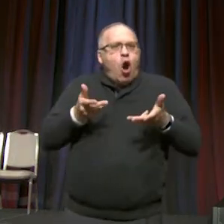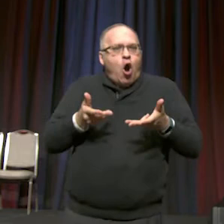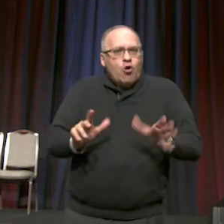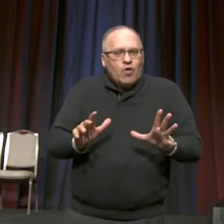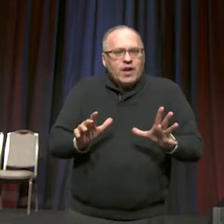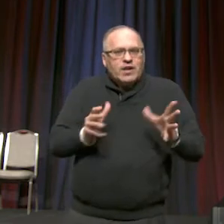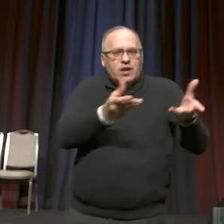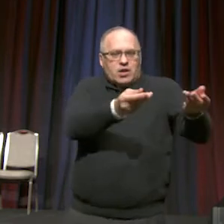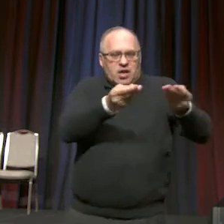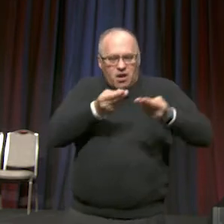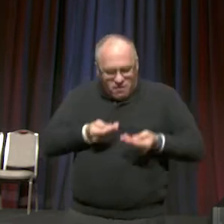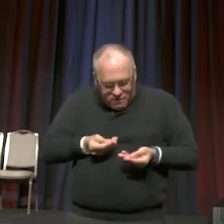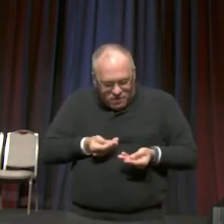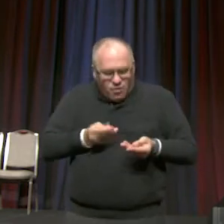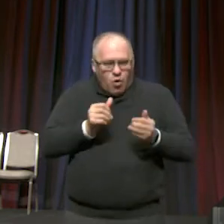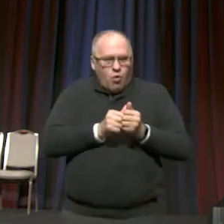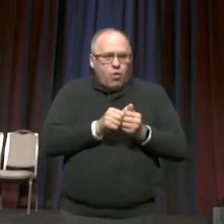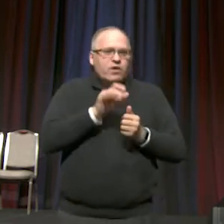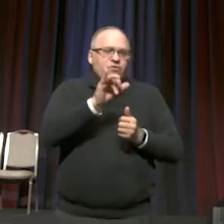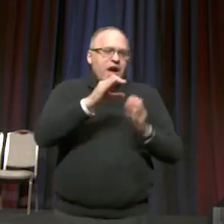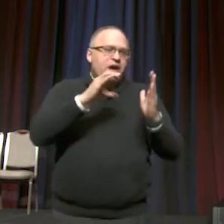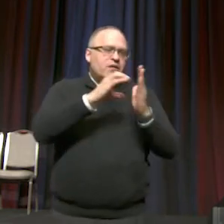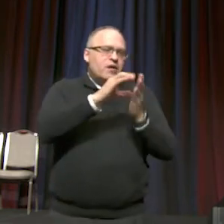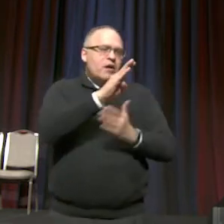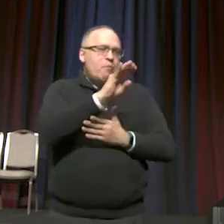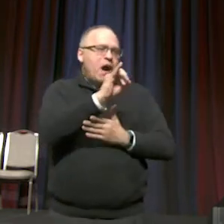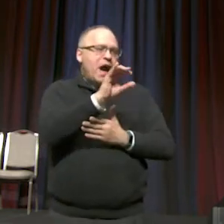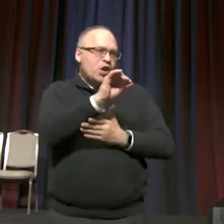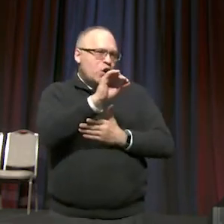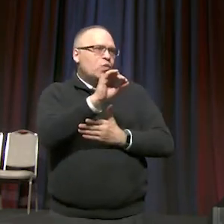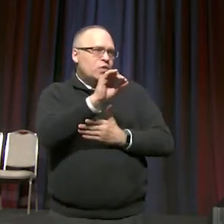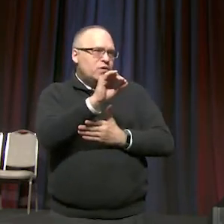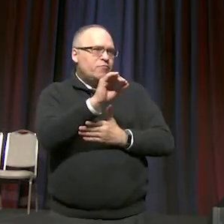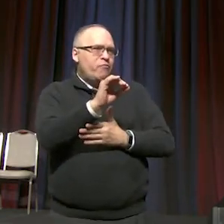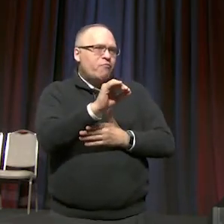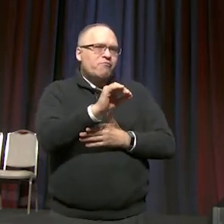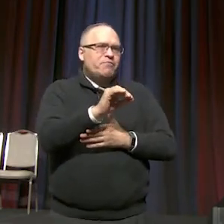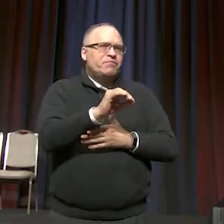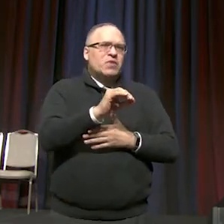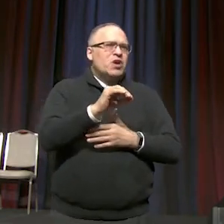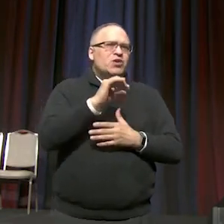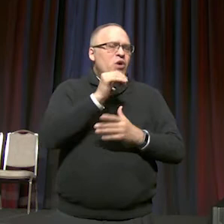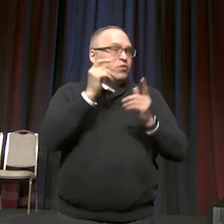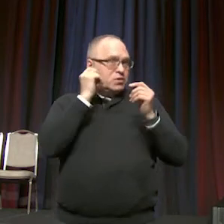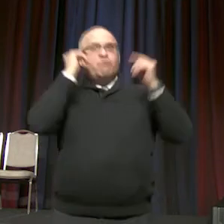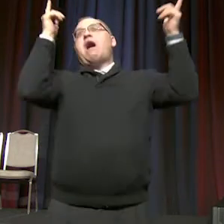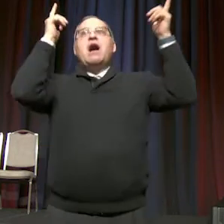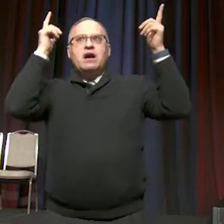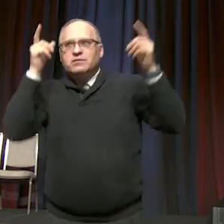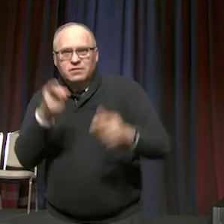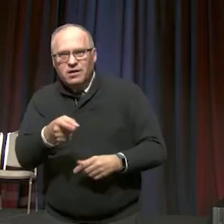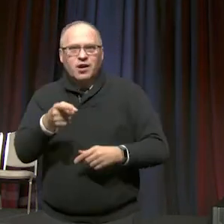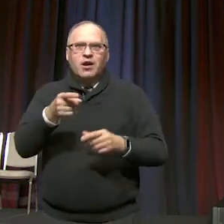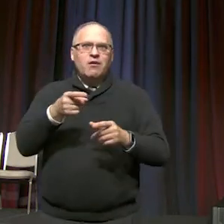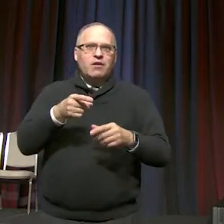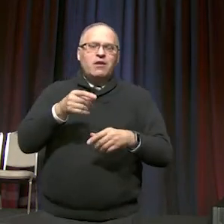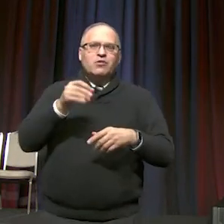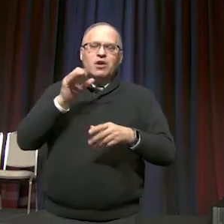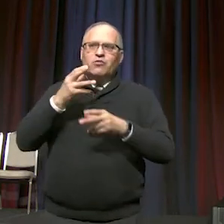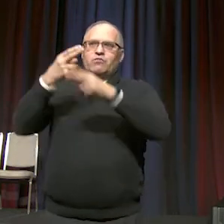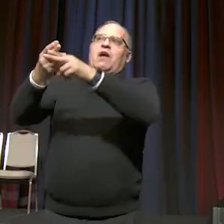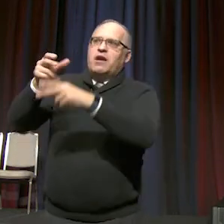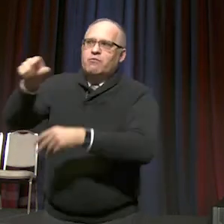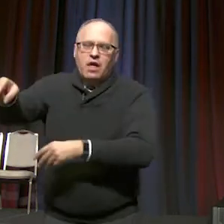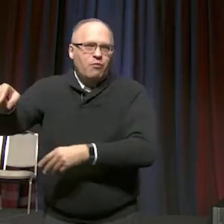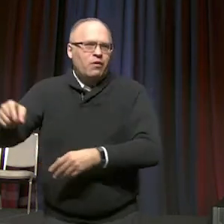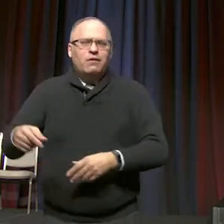provide you with a 100-word biography. Don't spring it on them from the floor of the conference.